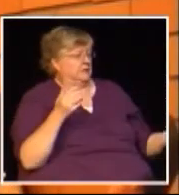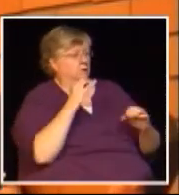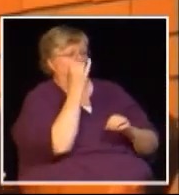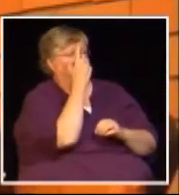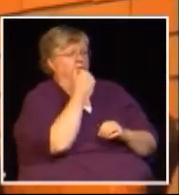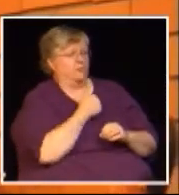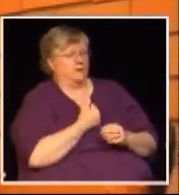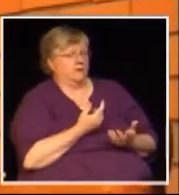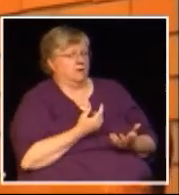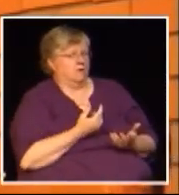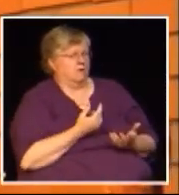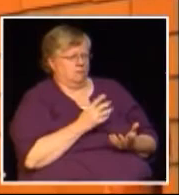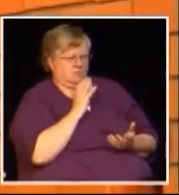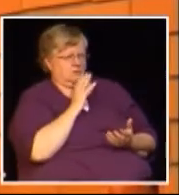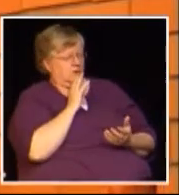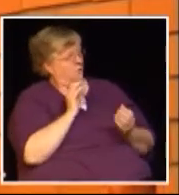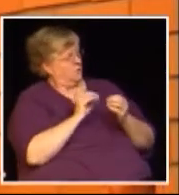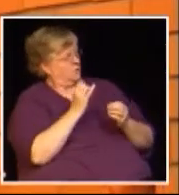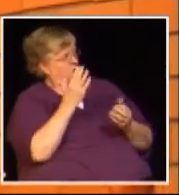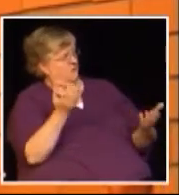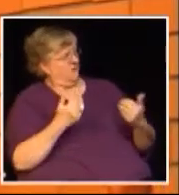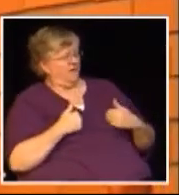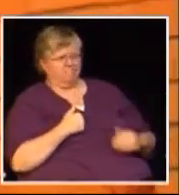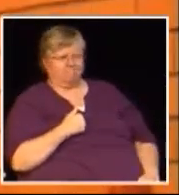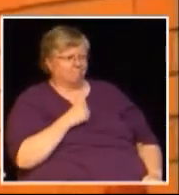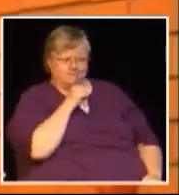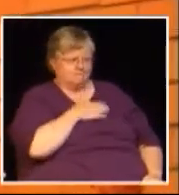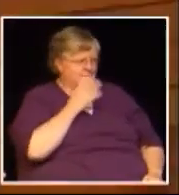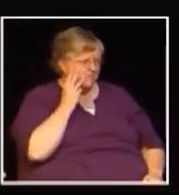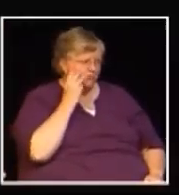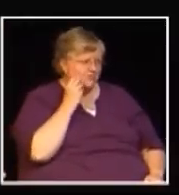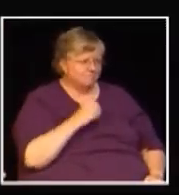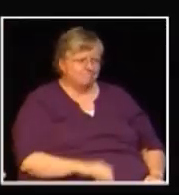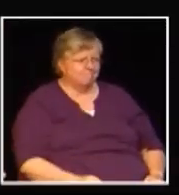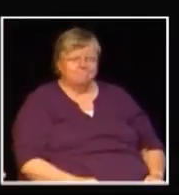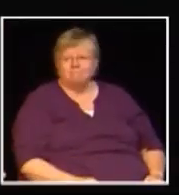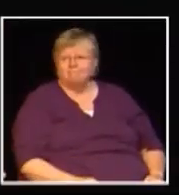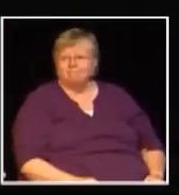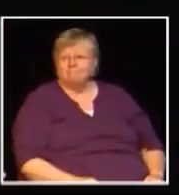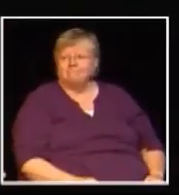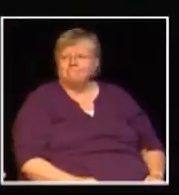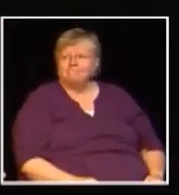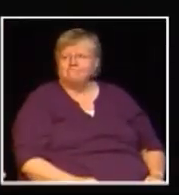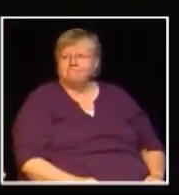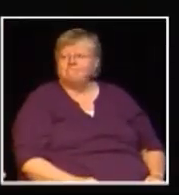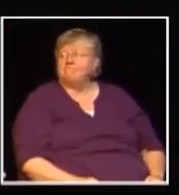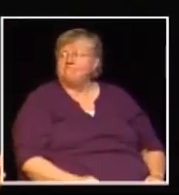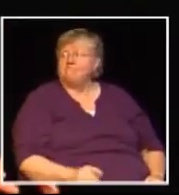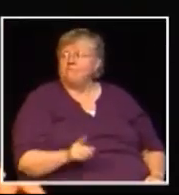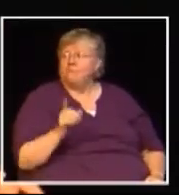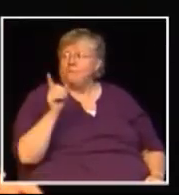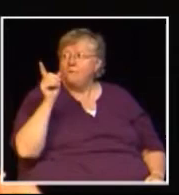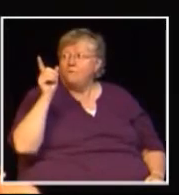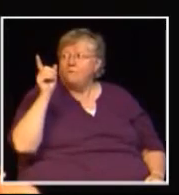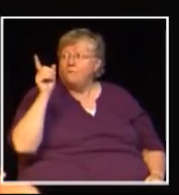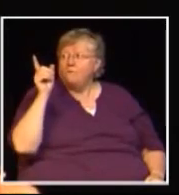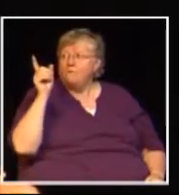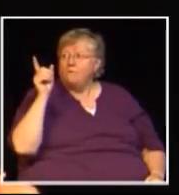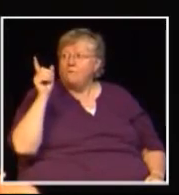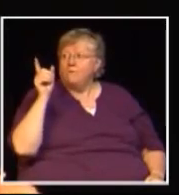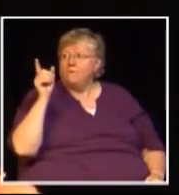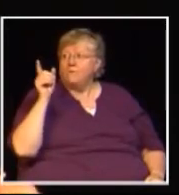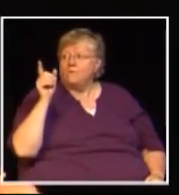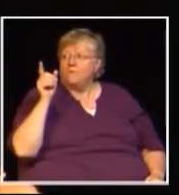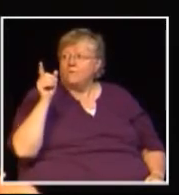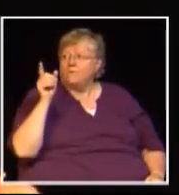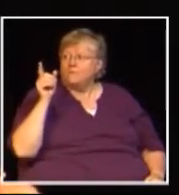I think the question was really directed at jobs within the hospitality industry and how the